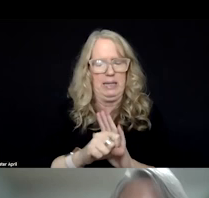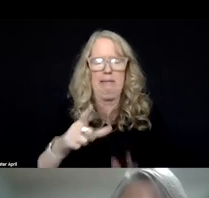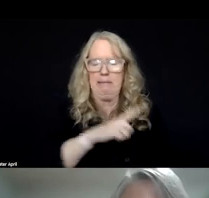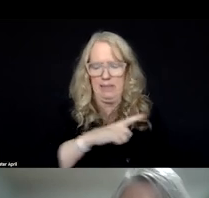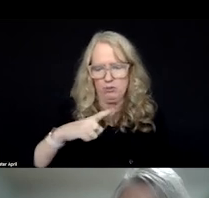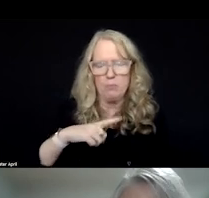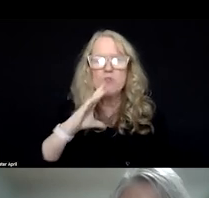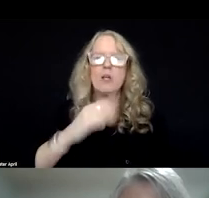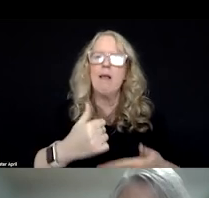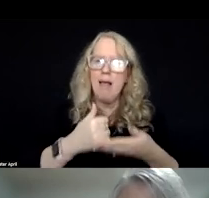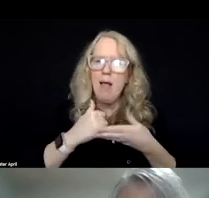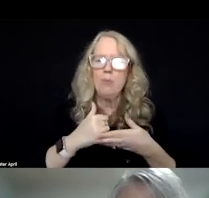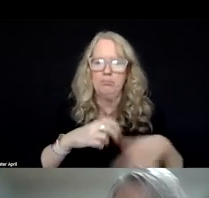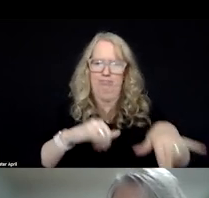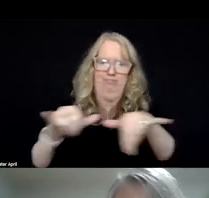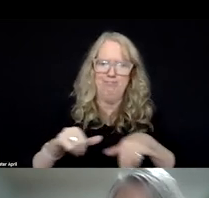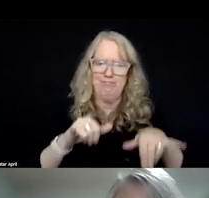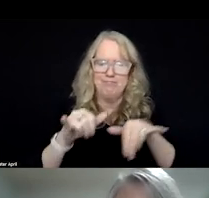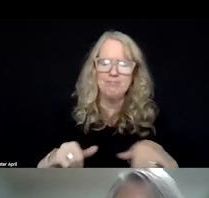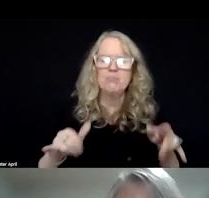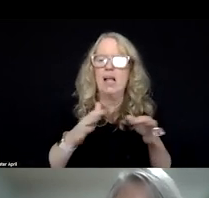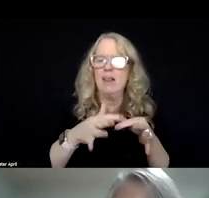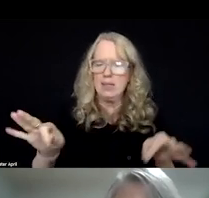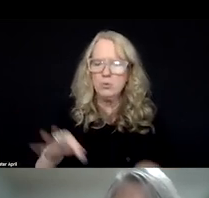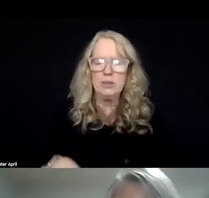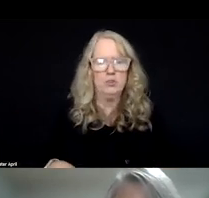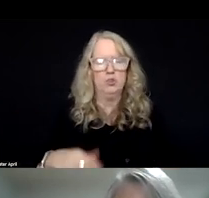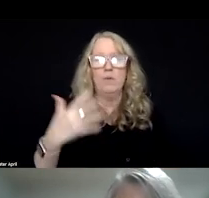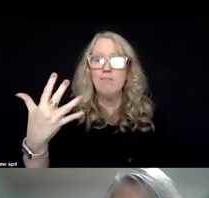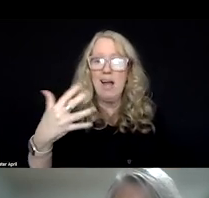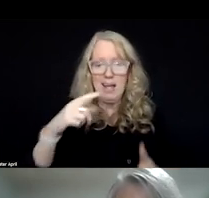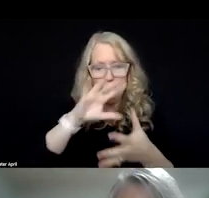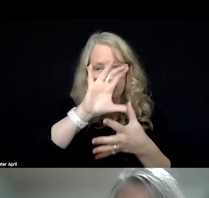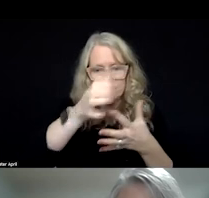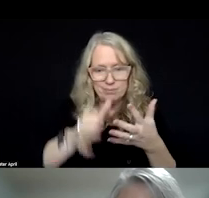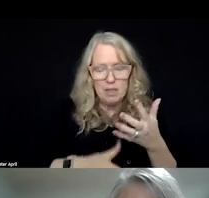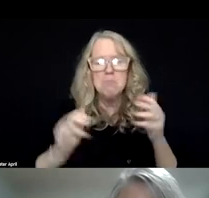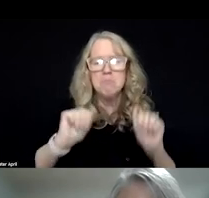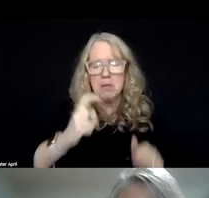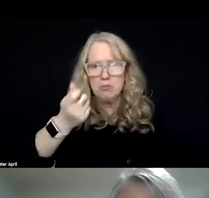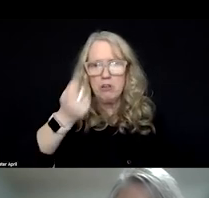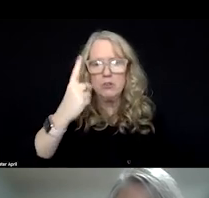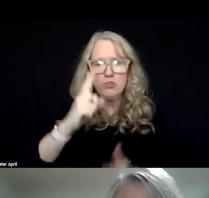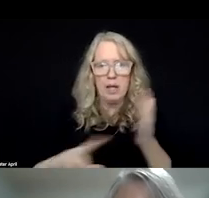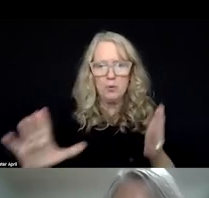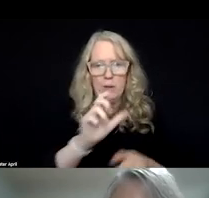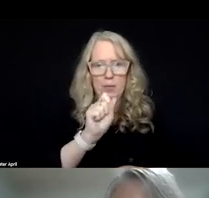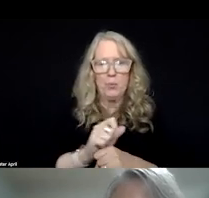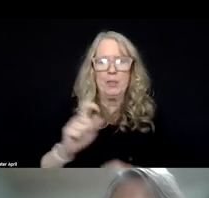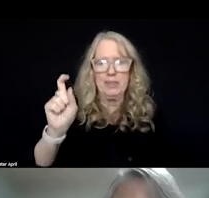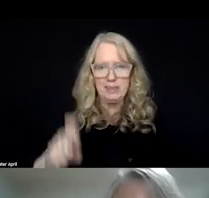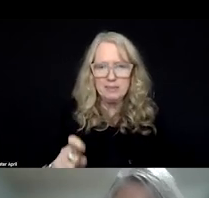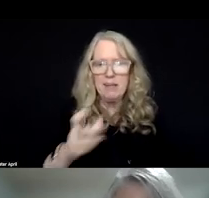help us have a common language. And there's five key categories. Understanding workforce needs, increasing the